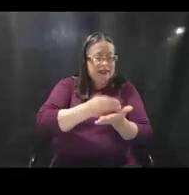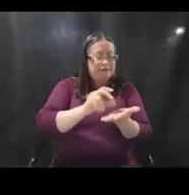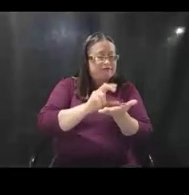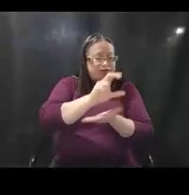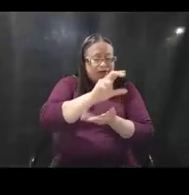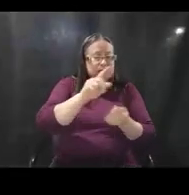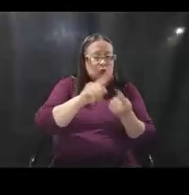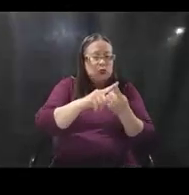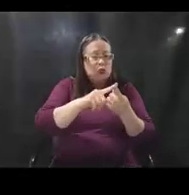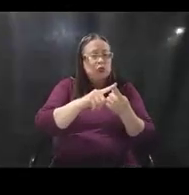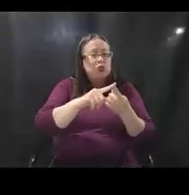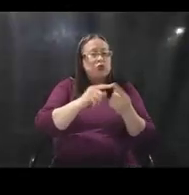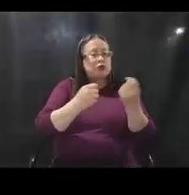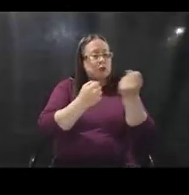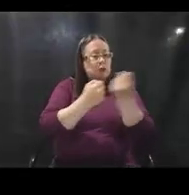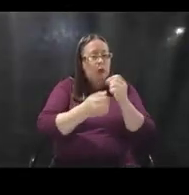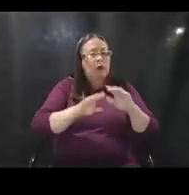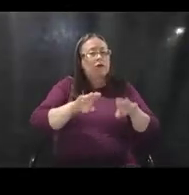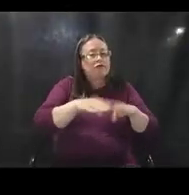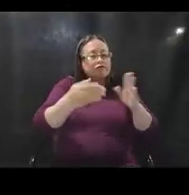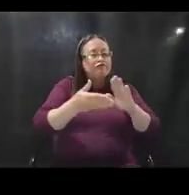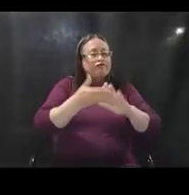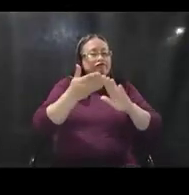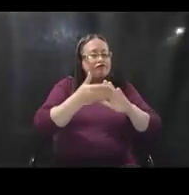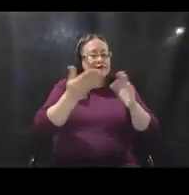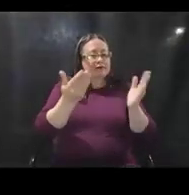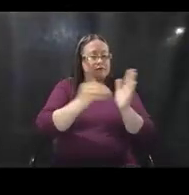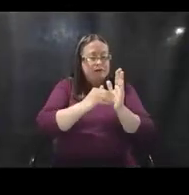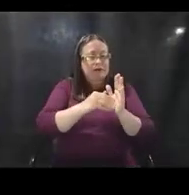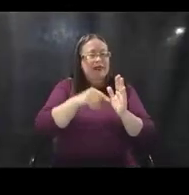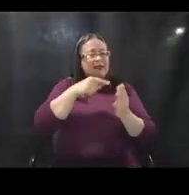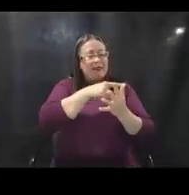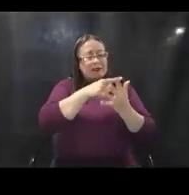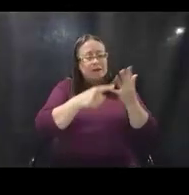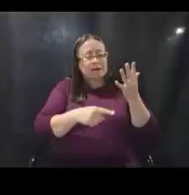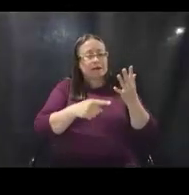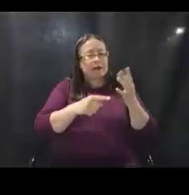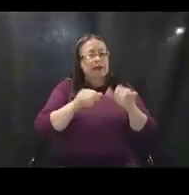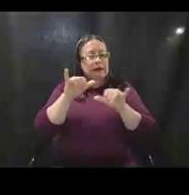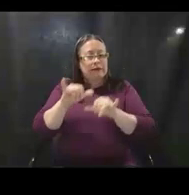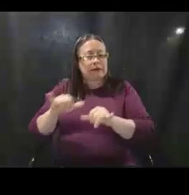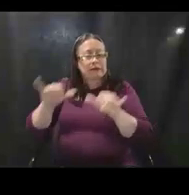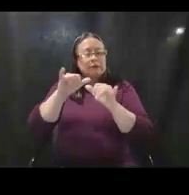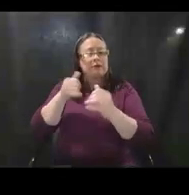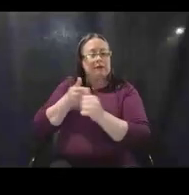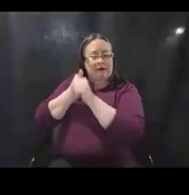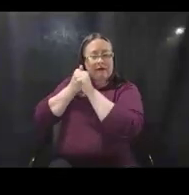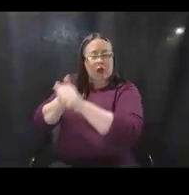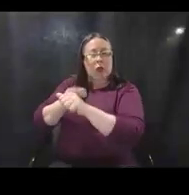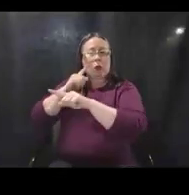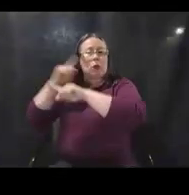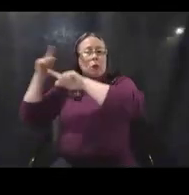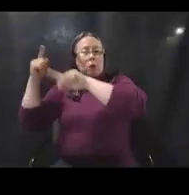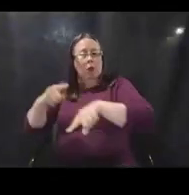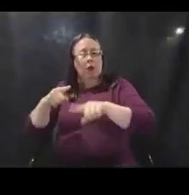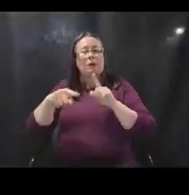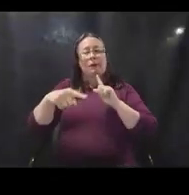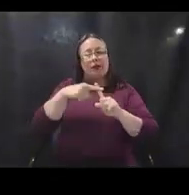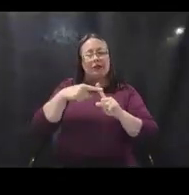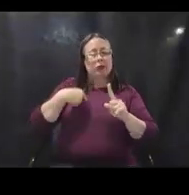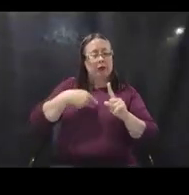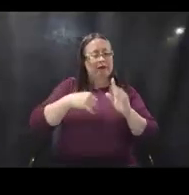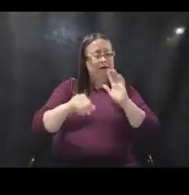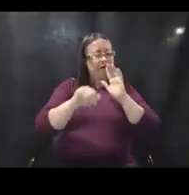operations. And these, these are the measures that are consistent with the executive order, as well as additional measures that we have identified